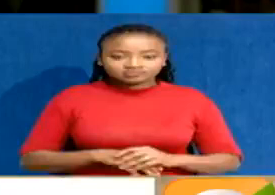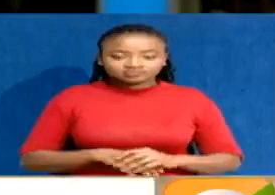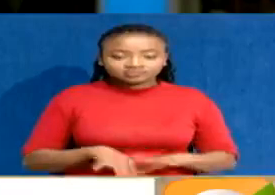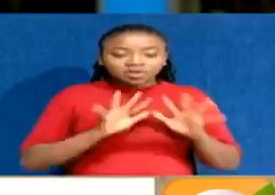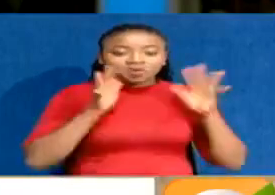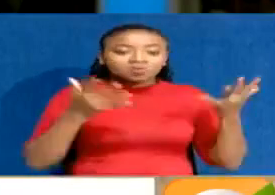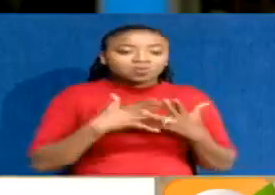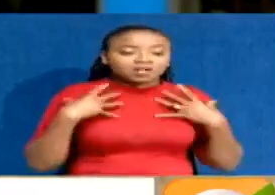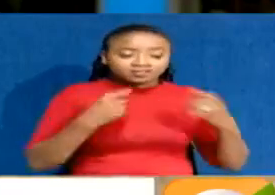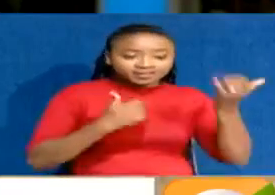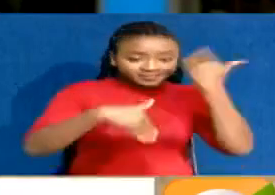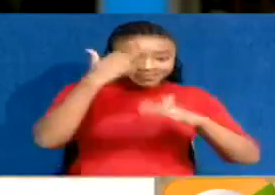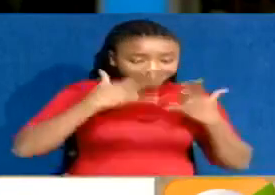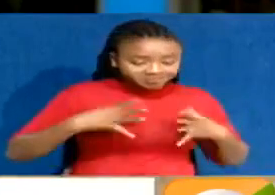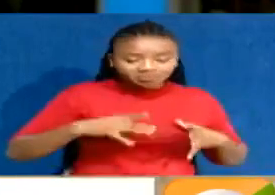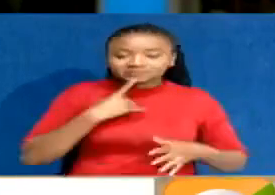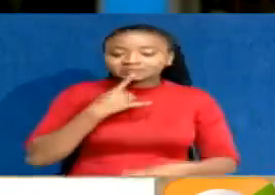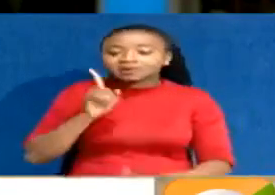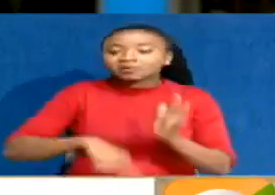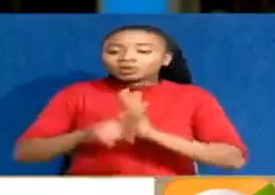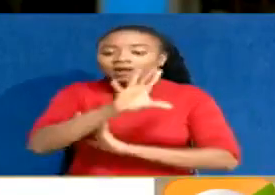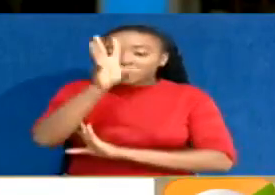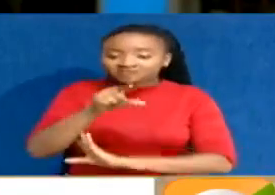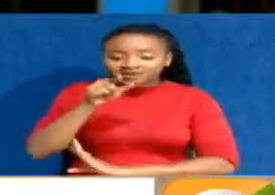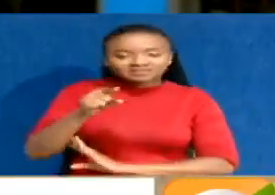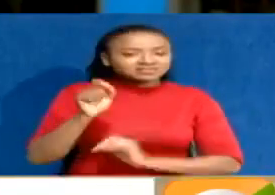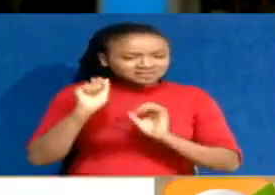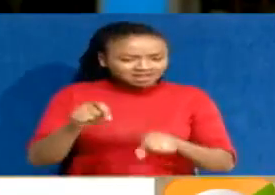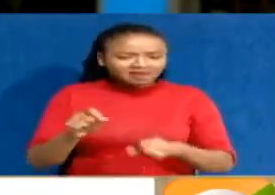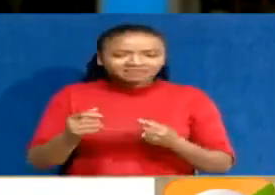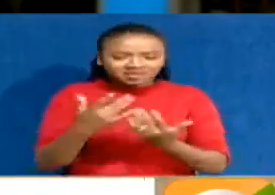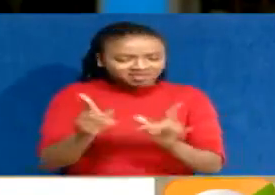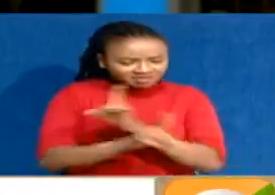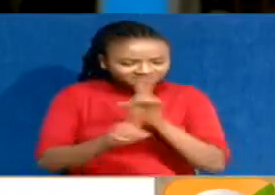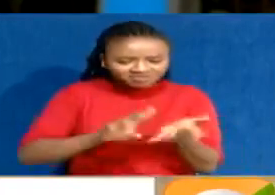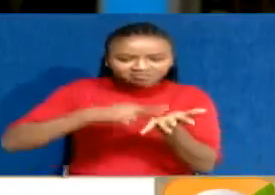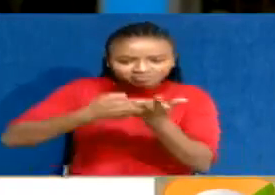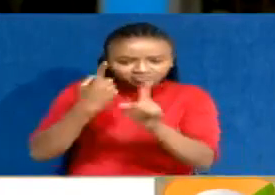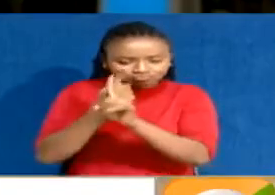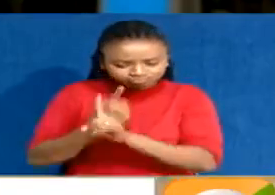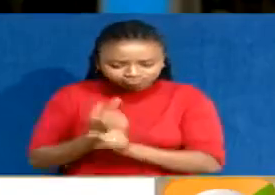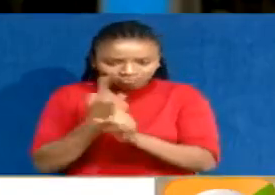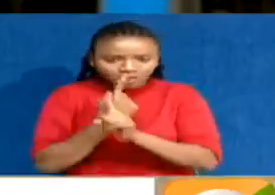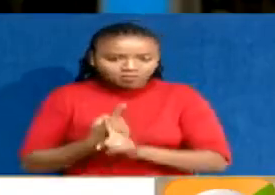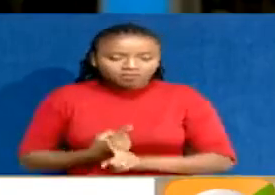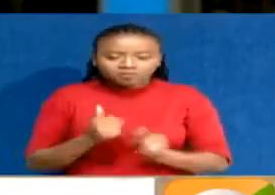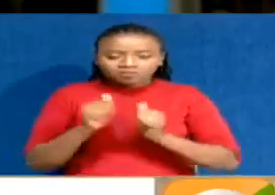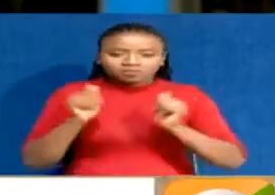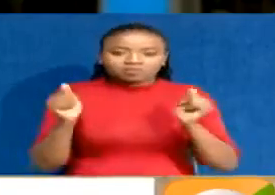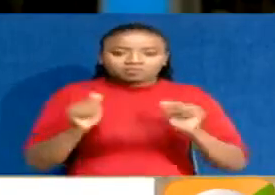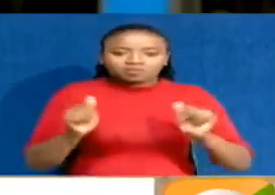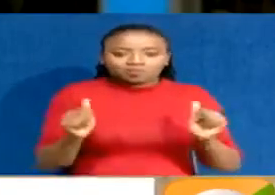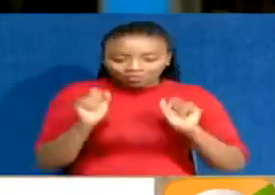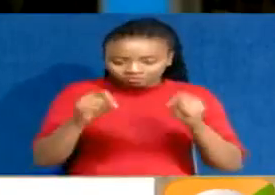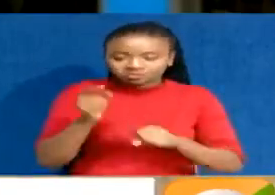health experts, Africa holds a greater genetic diversity better than any other continent in the world, a fact that supports Africa's goal in production